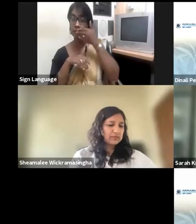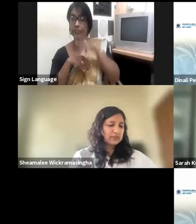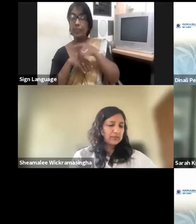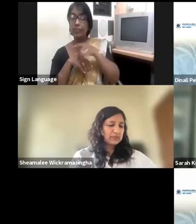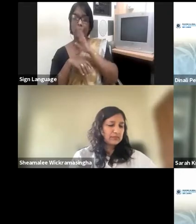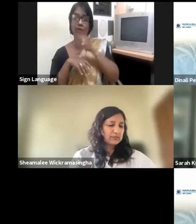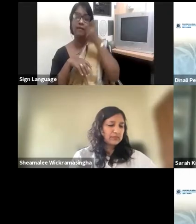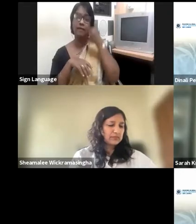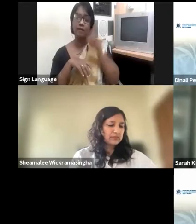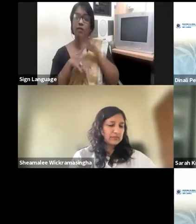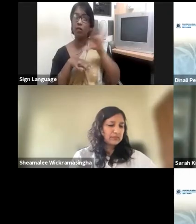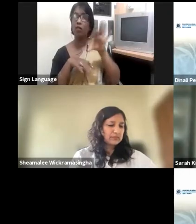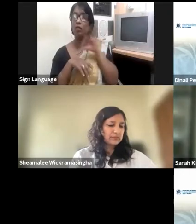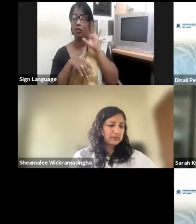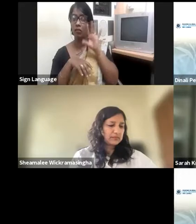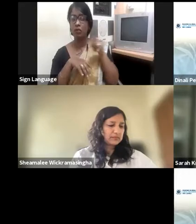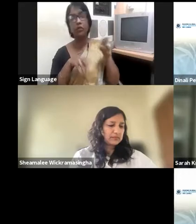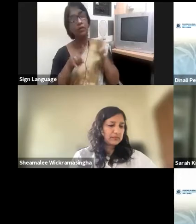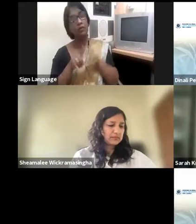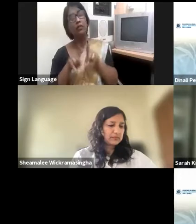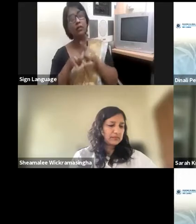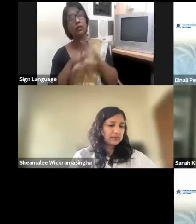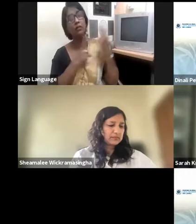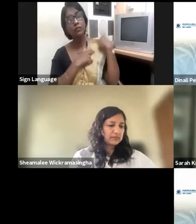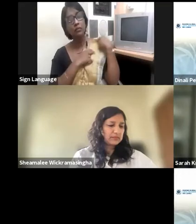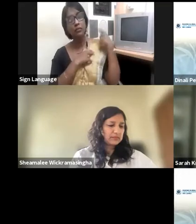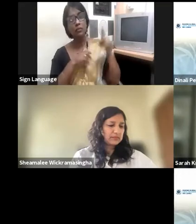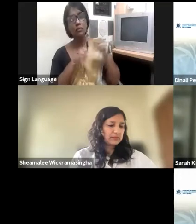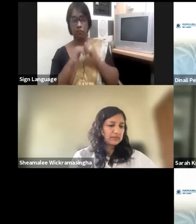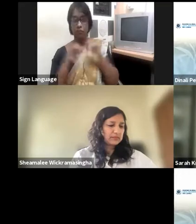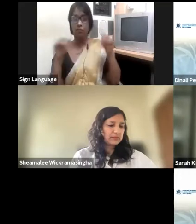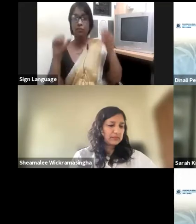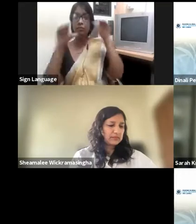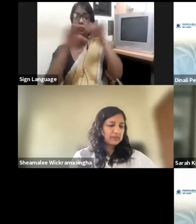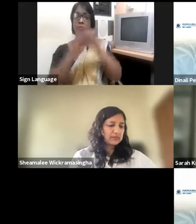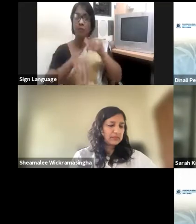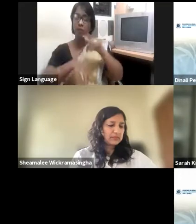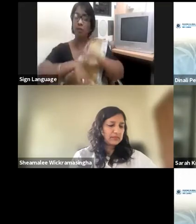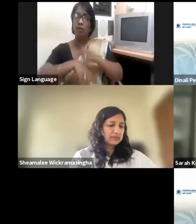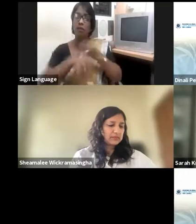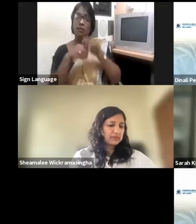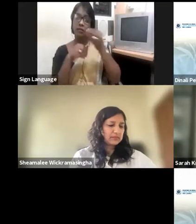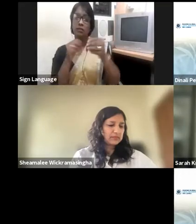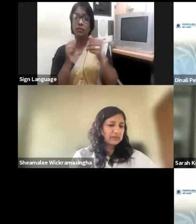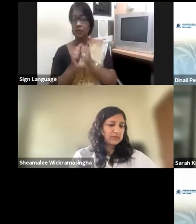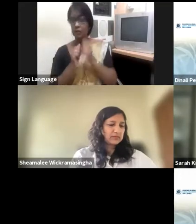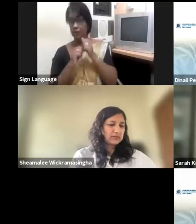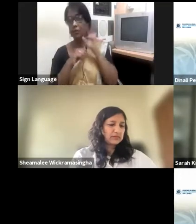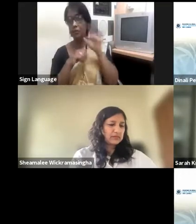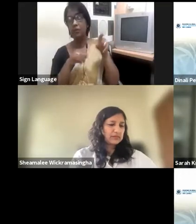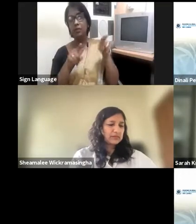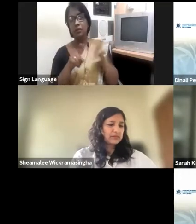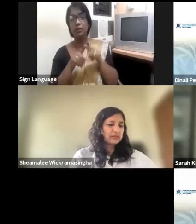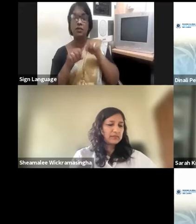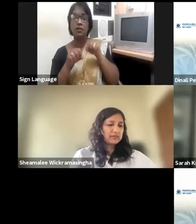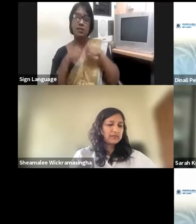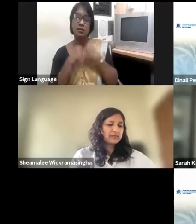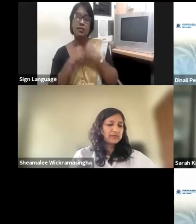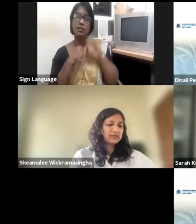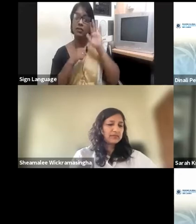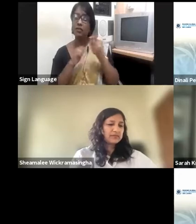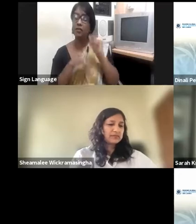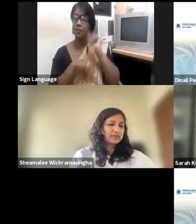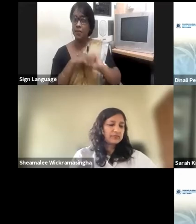and a position I think is very important. I think organizations should create that to have more board